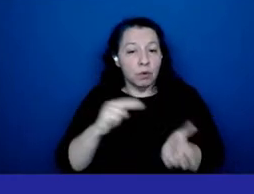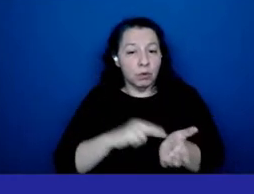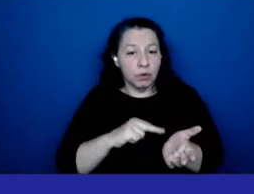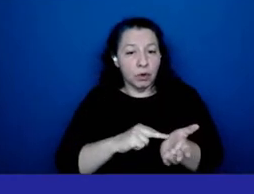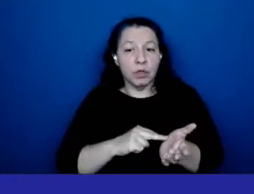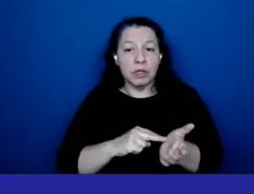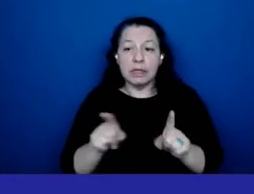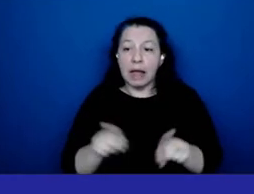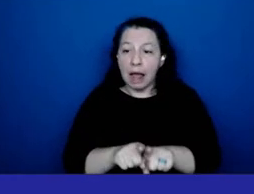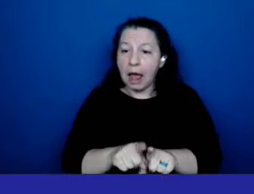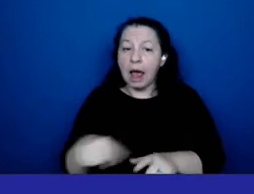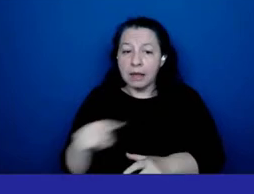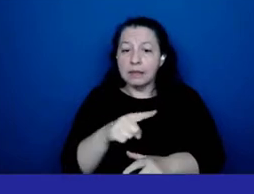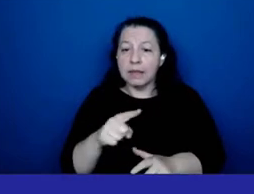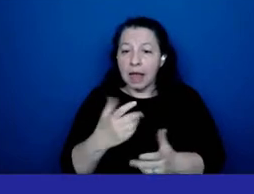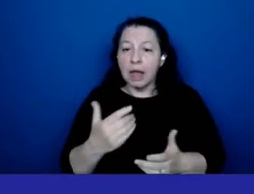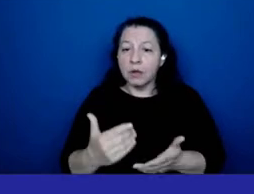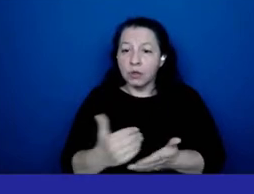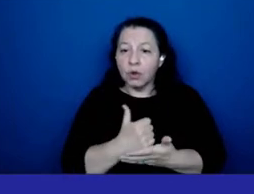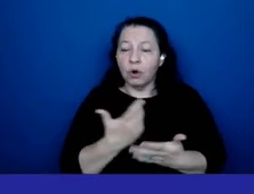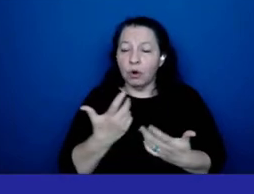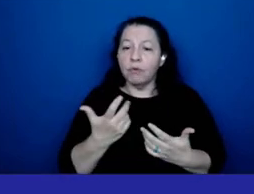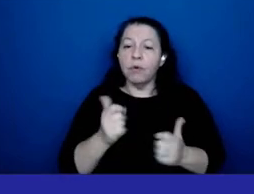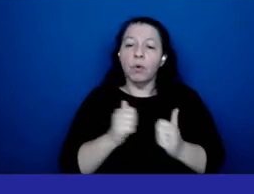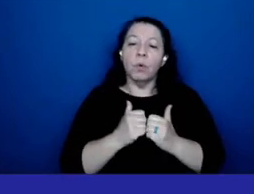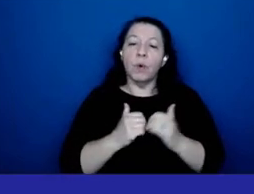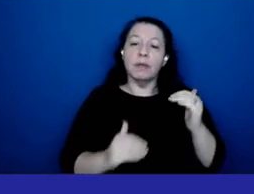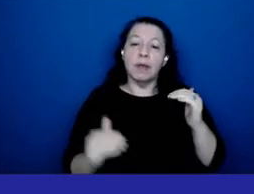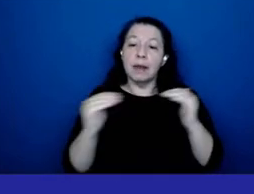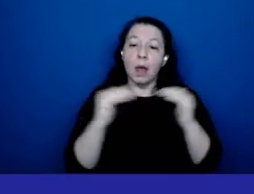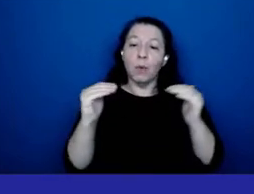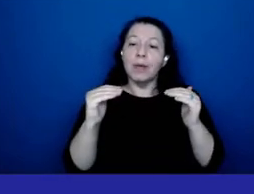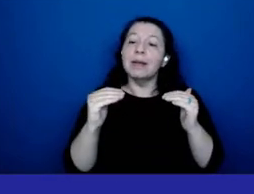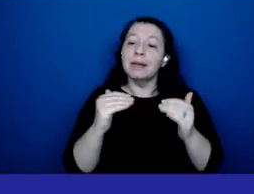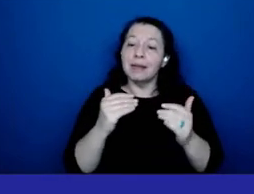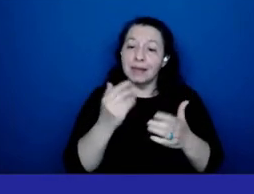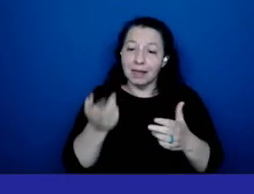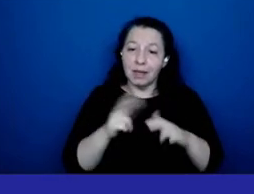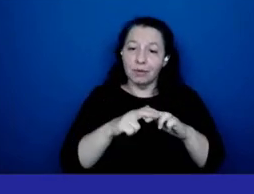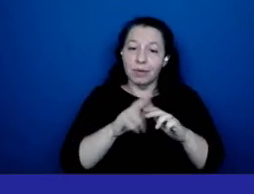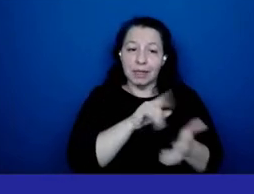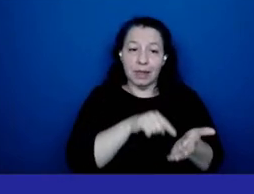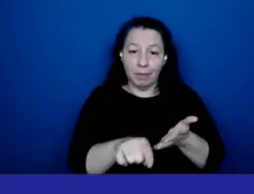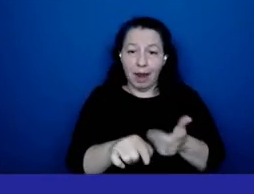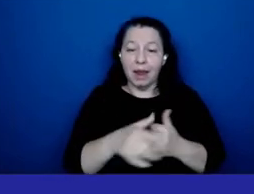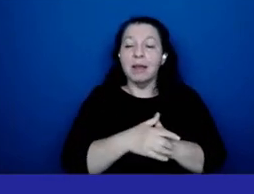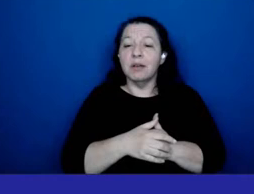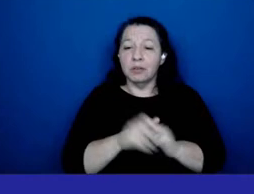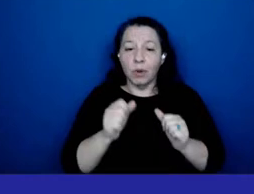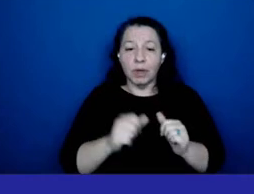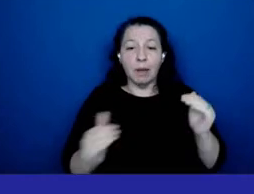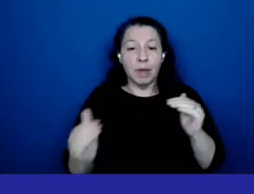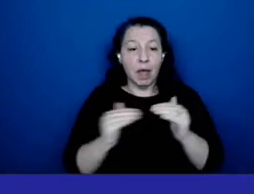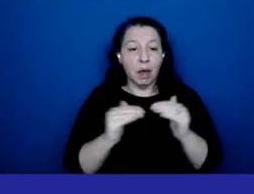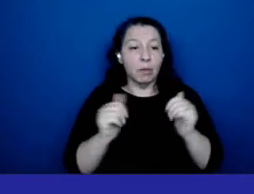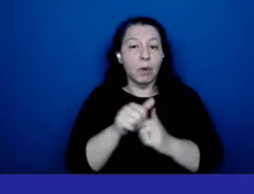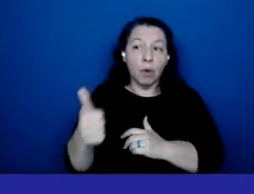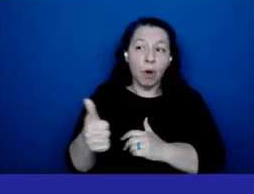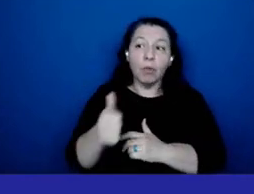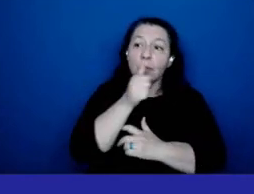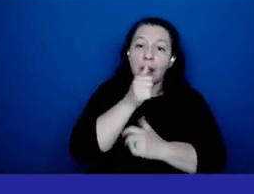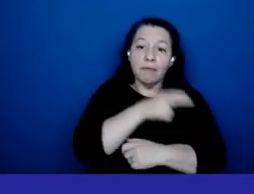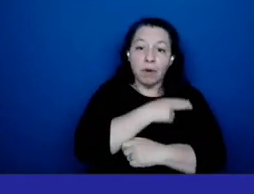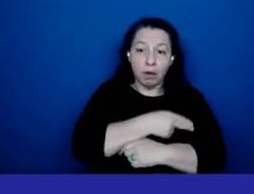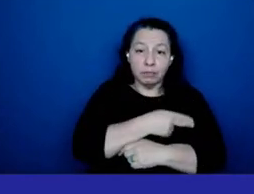with uh equity uh raised so that their pay uh is equitable with other private hospitals